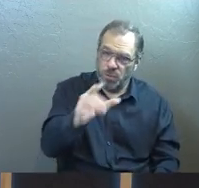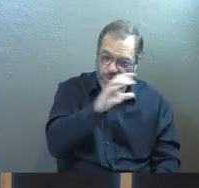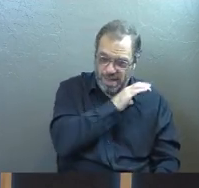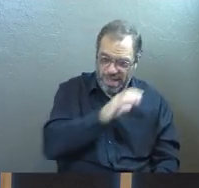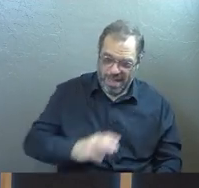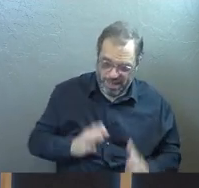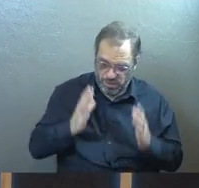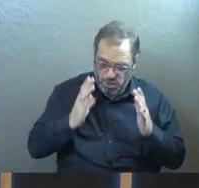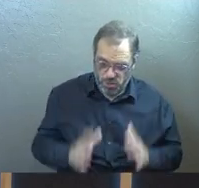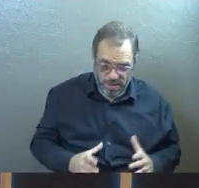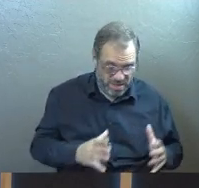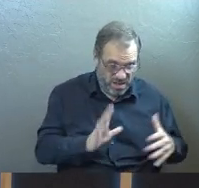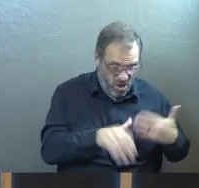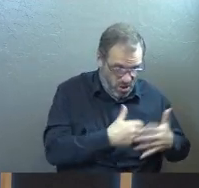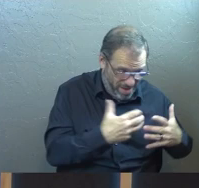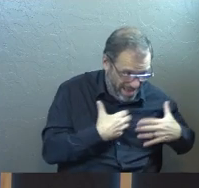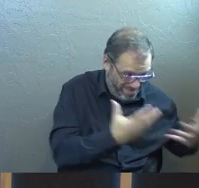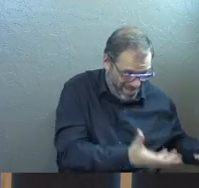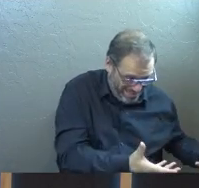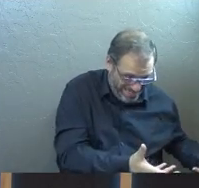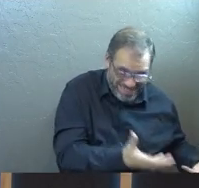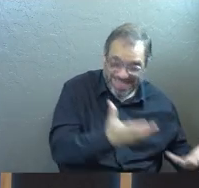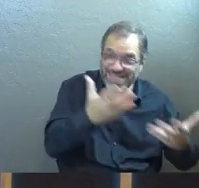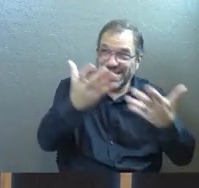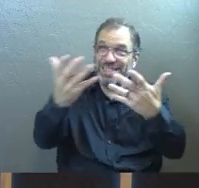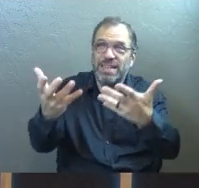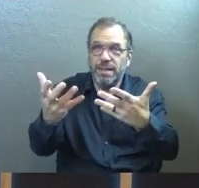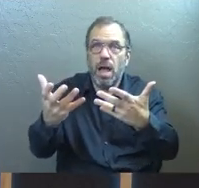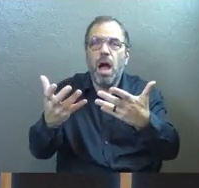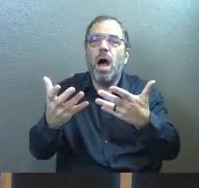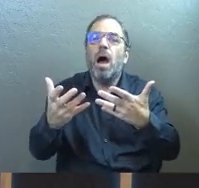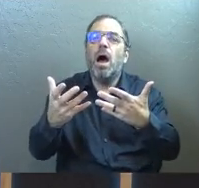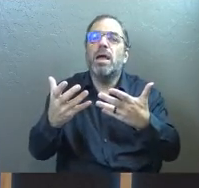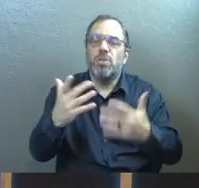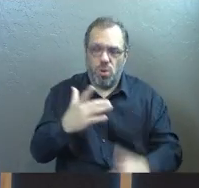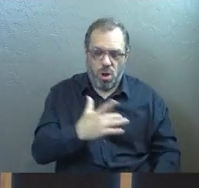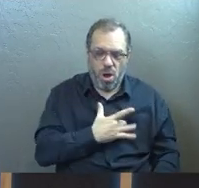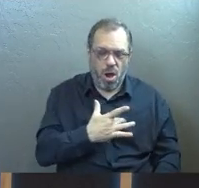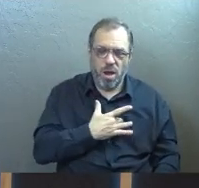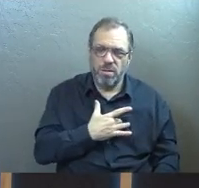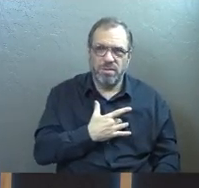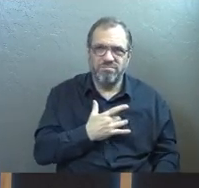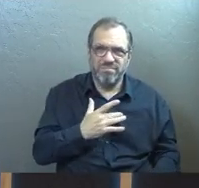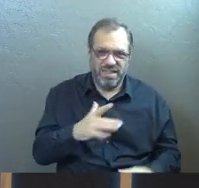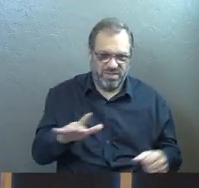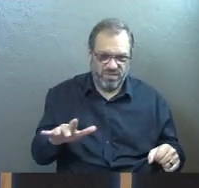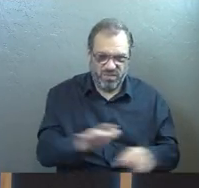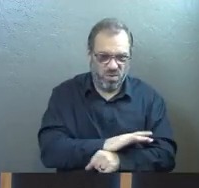Christian, if you don't surrender all of that stuff, you won't have room in your heart for him.